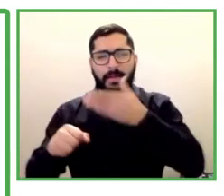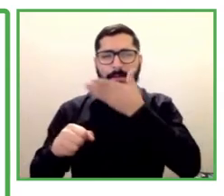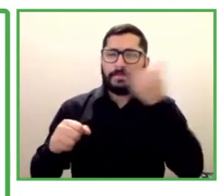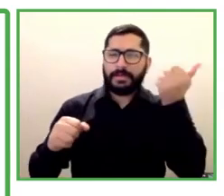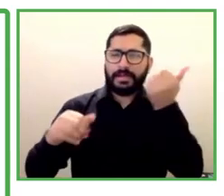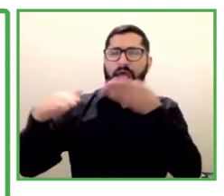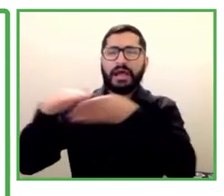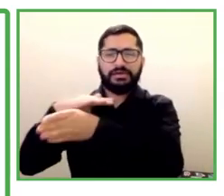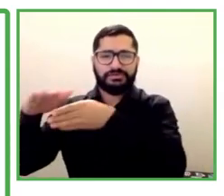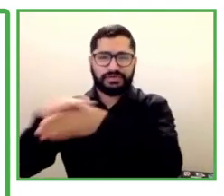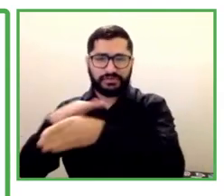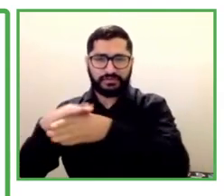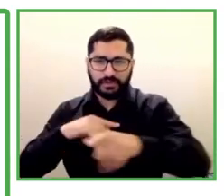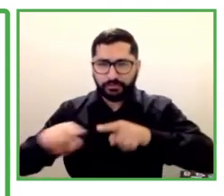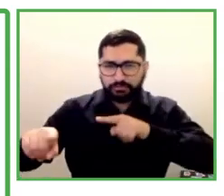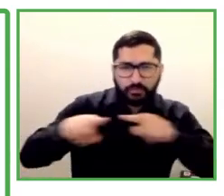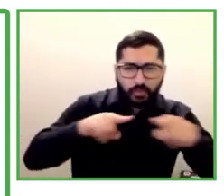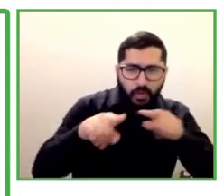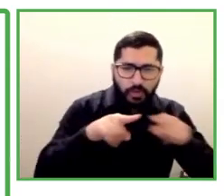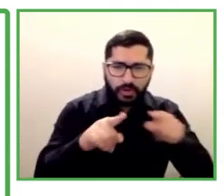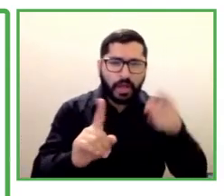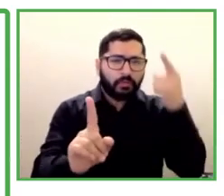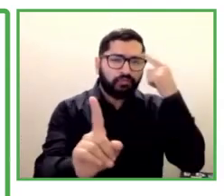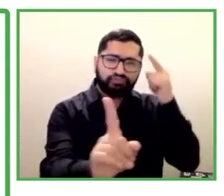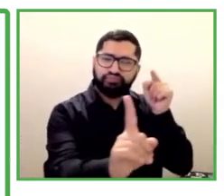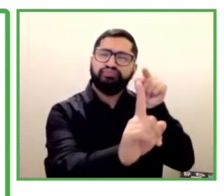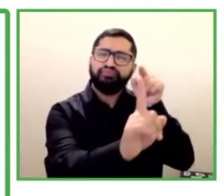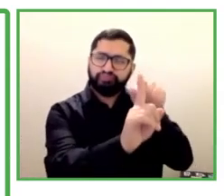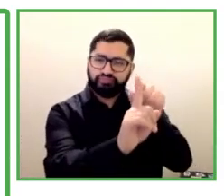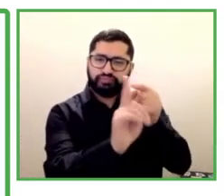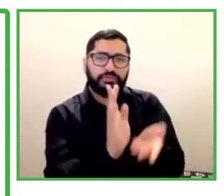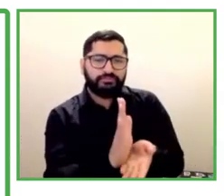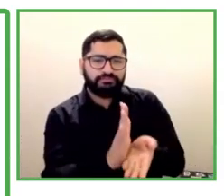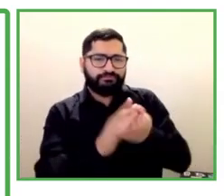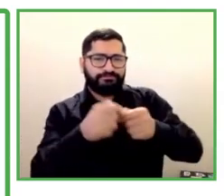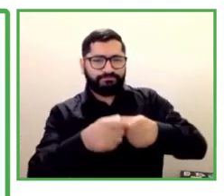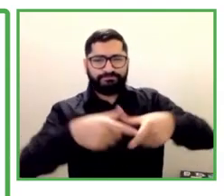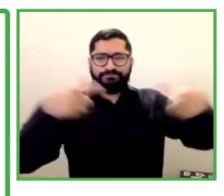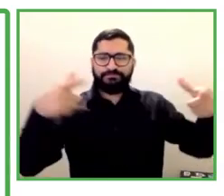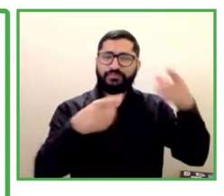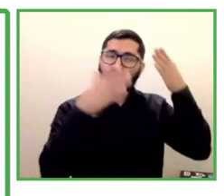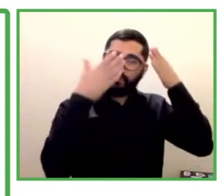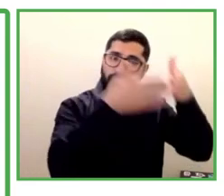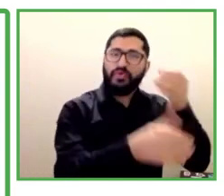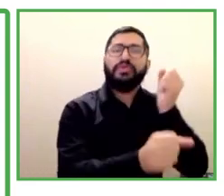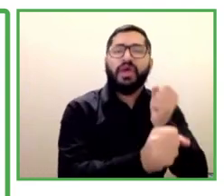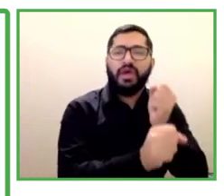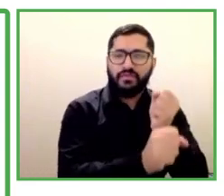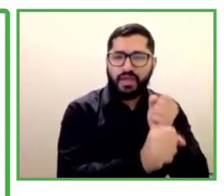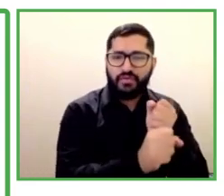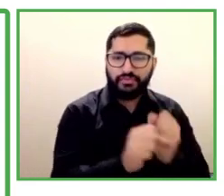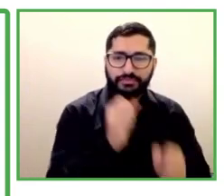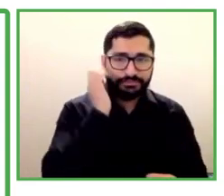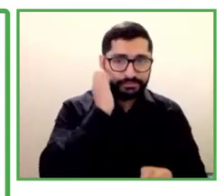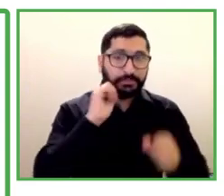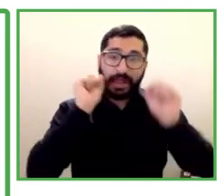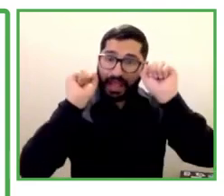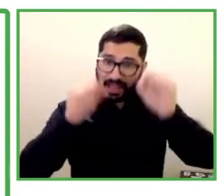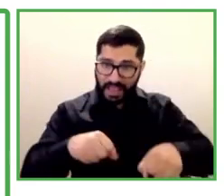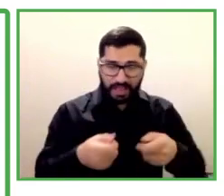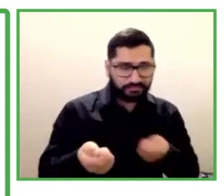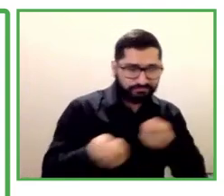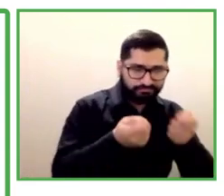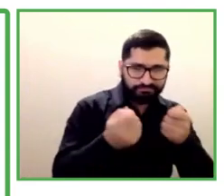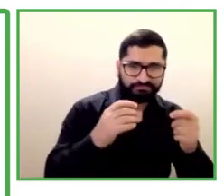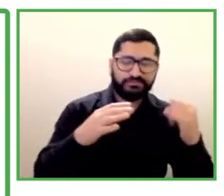generation for an inclusive job market. It aims to train, with a 45-hour program, a generation of young